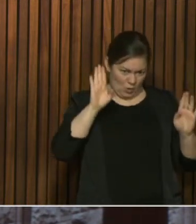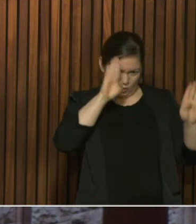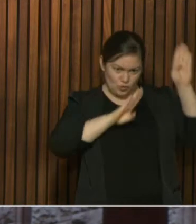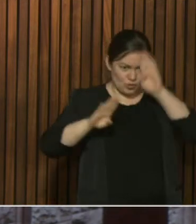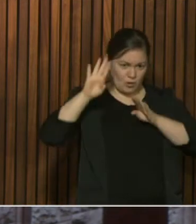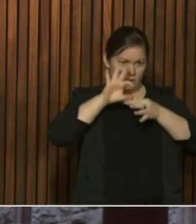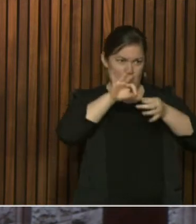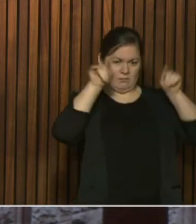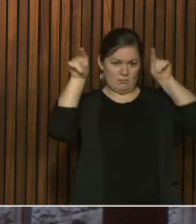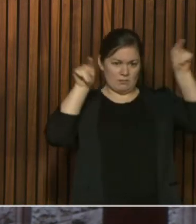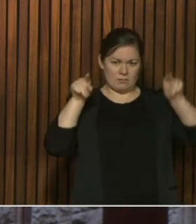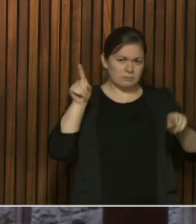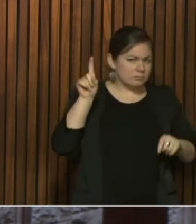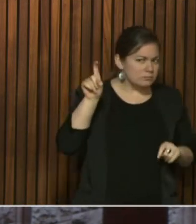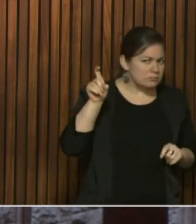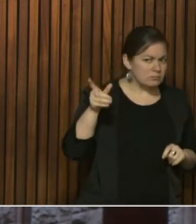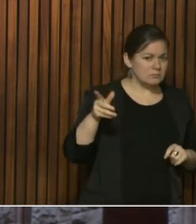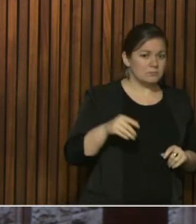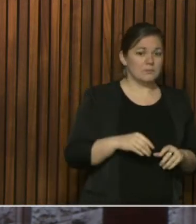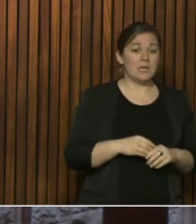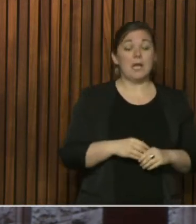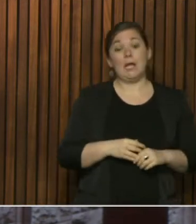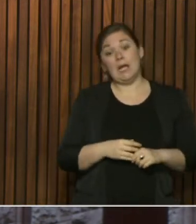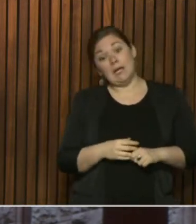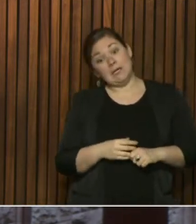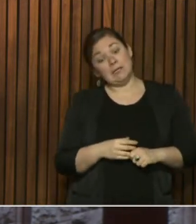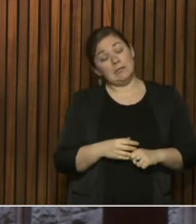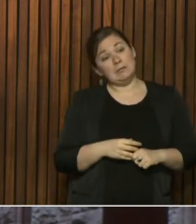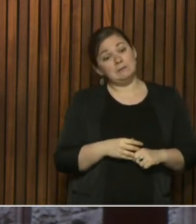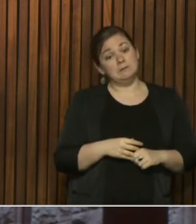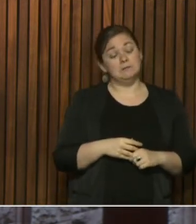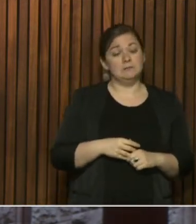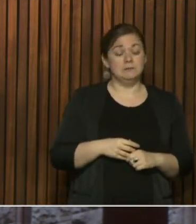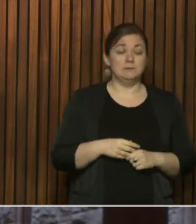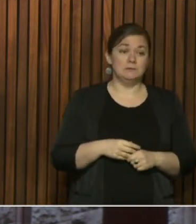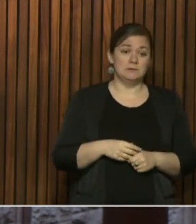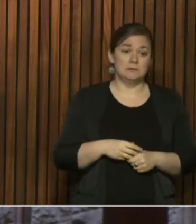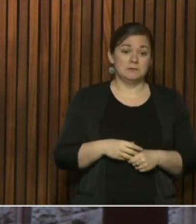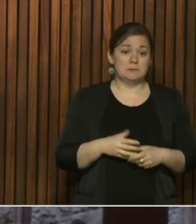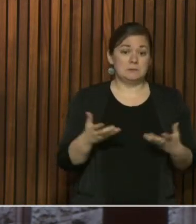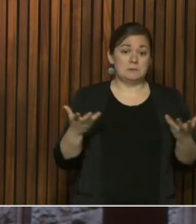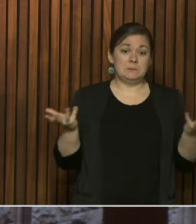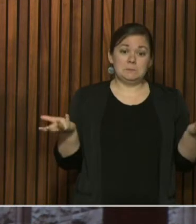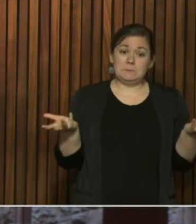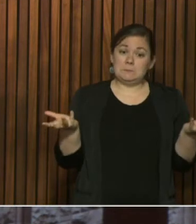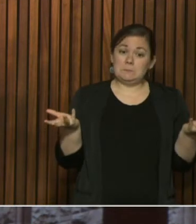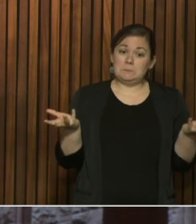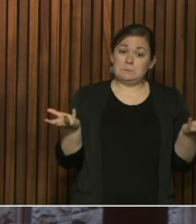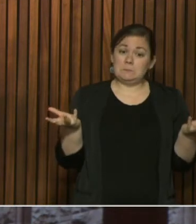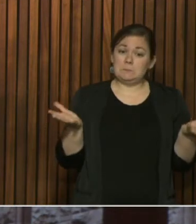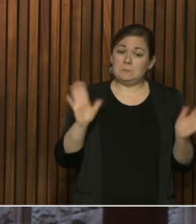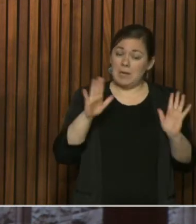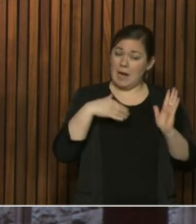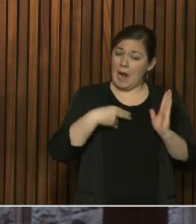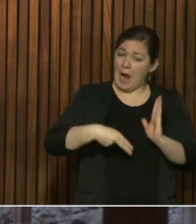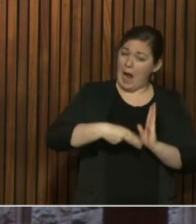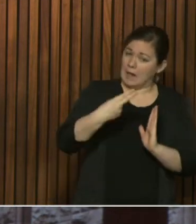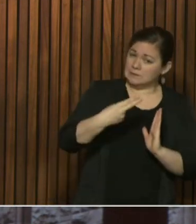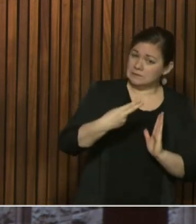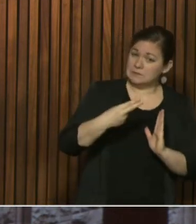Well, what we're finding is that most of our cases are in the GTA